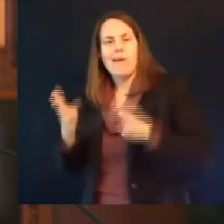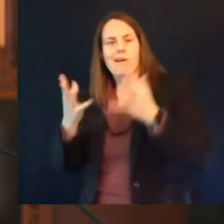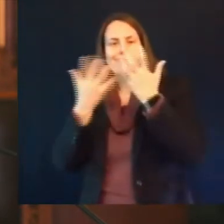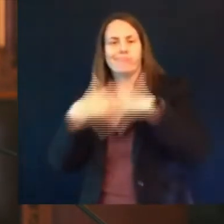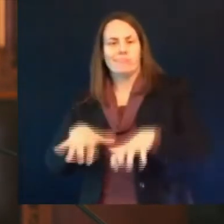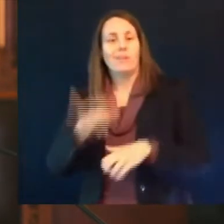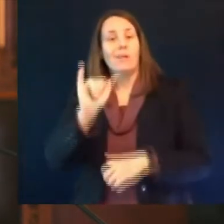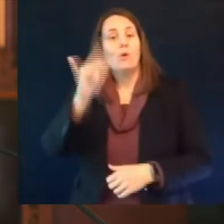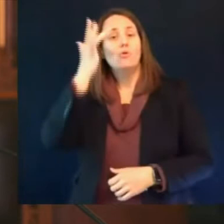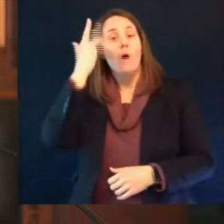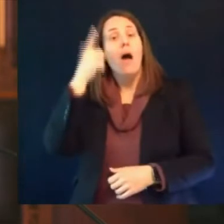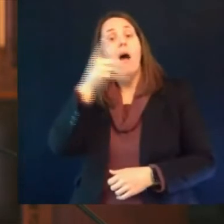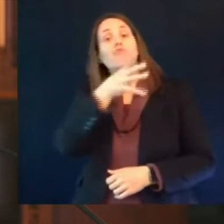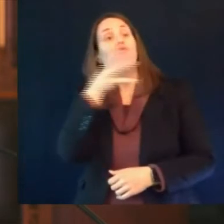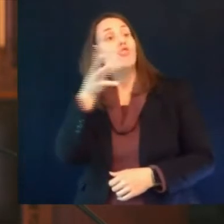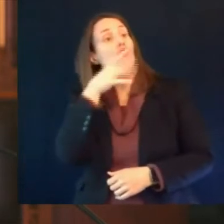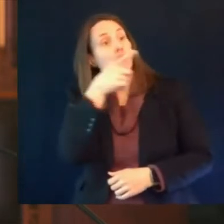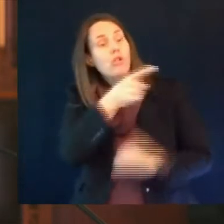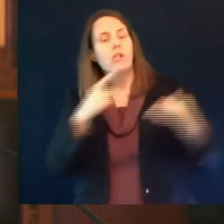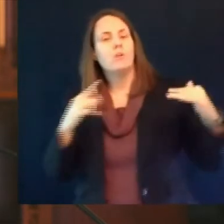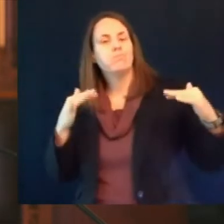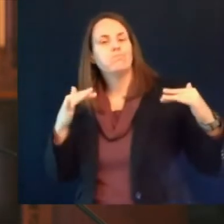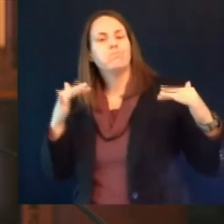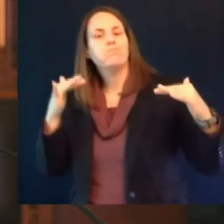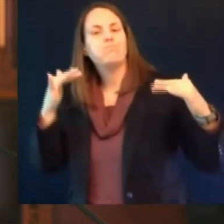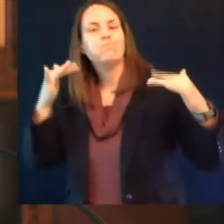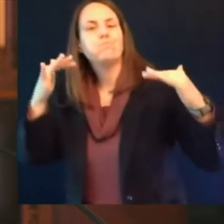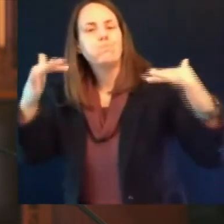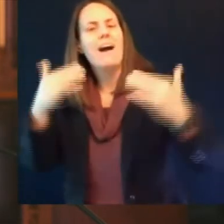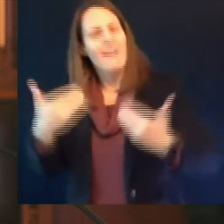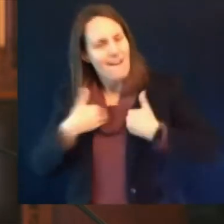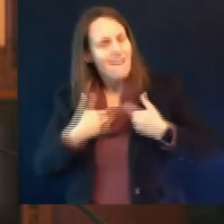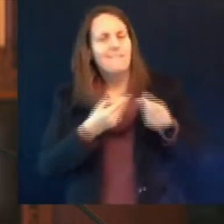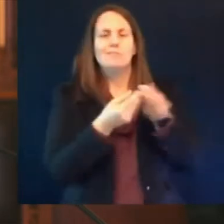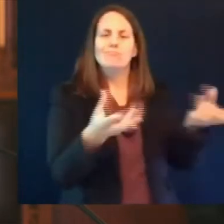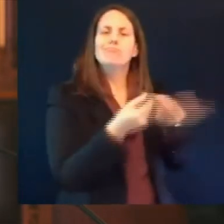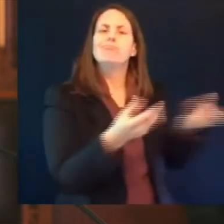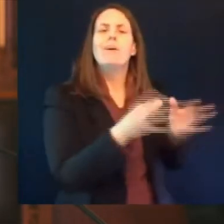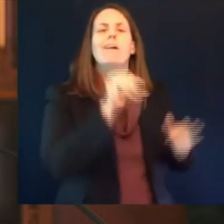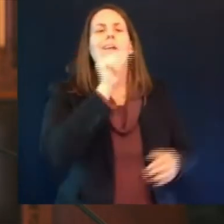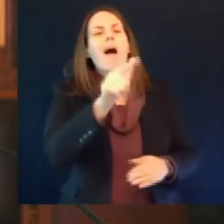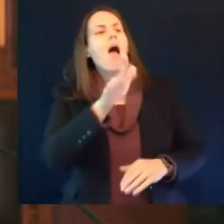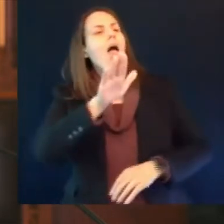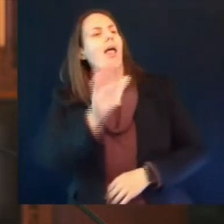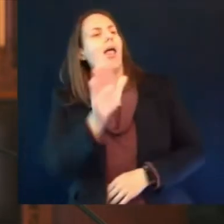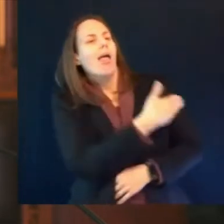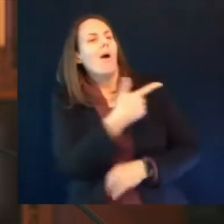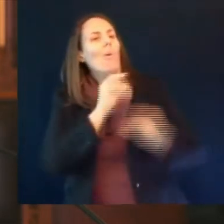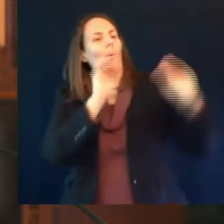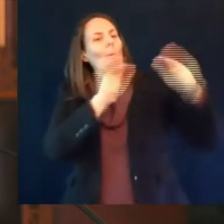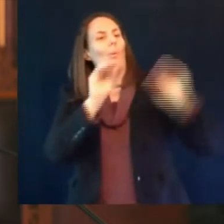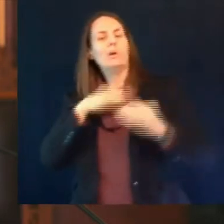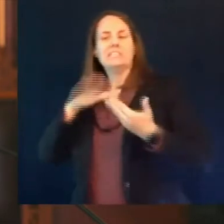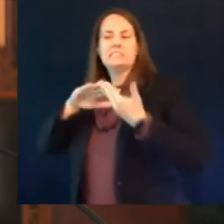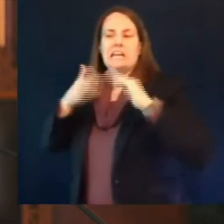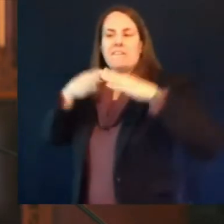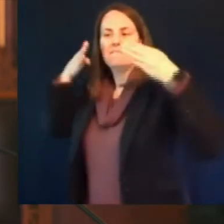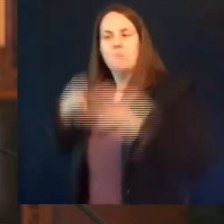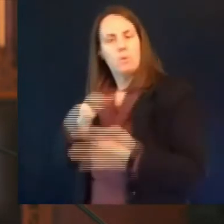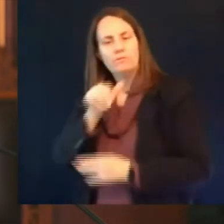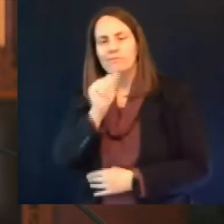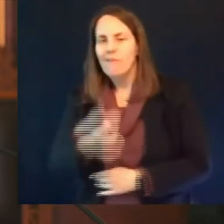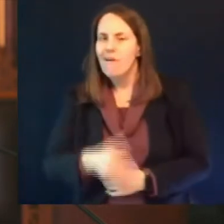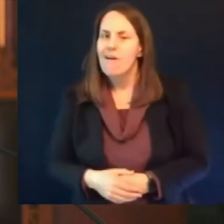very hopeful that this is simply a pause uh to catch our breath and do those kind of reporting